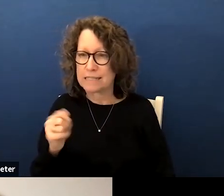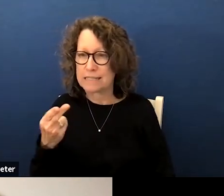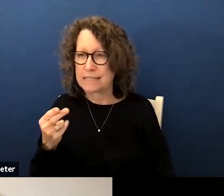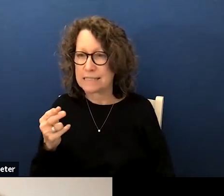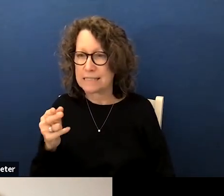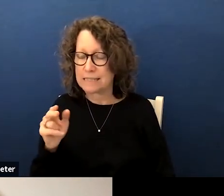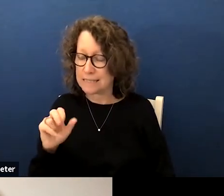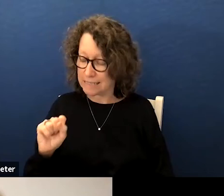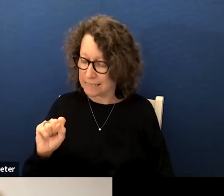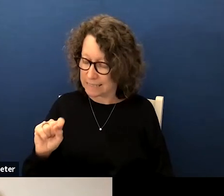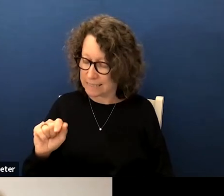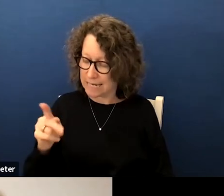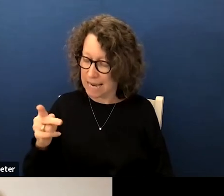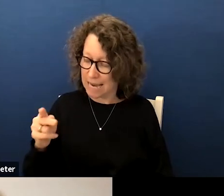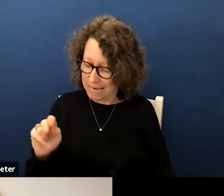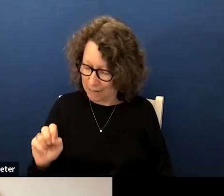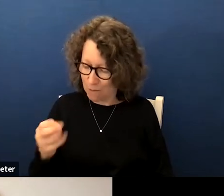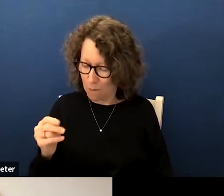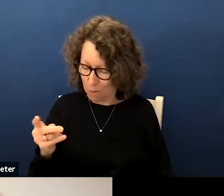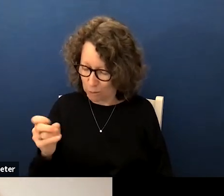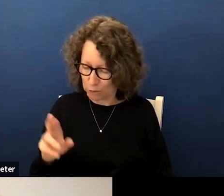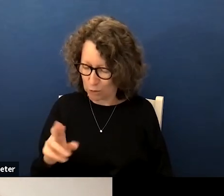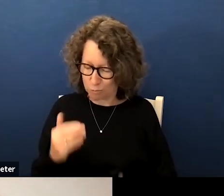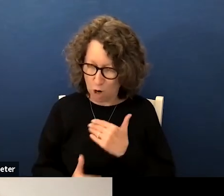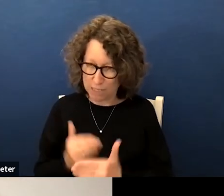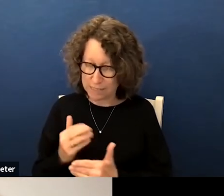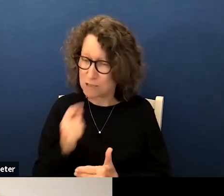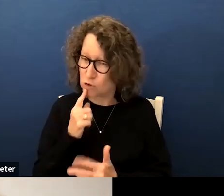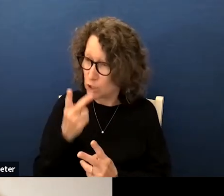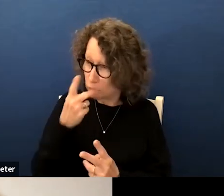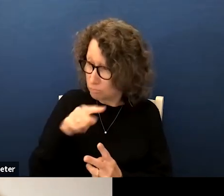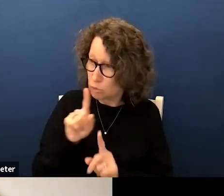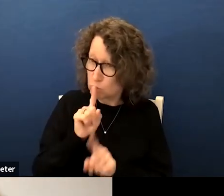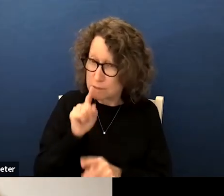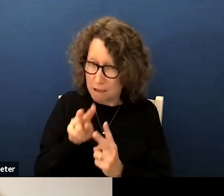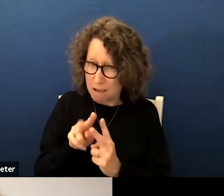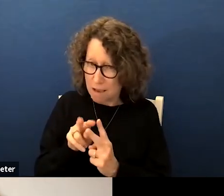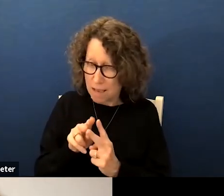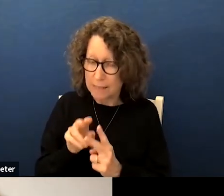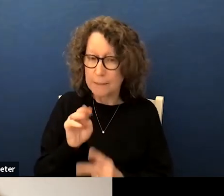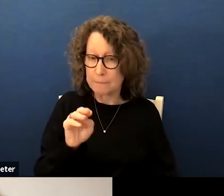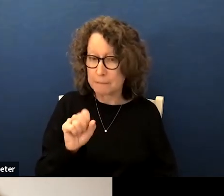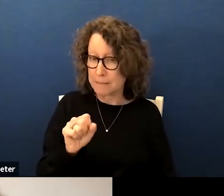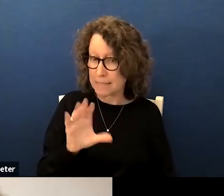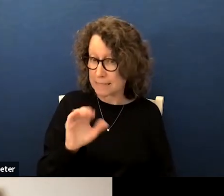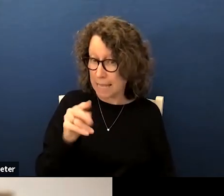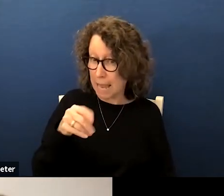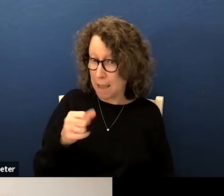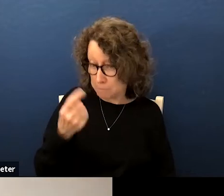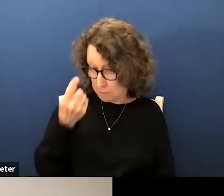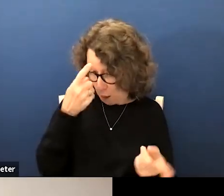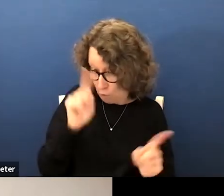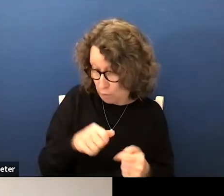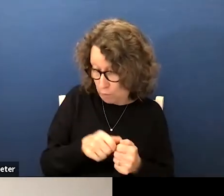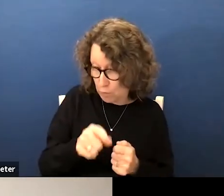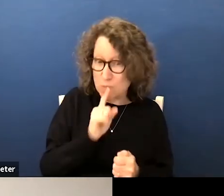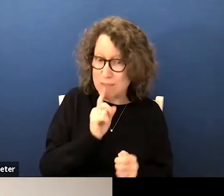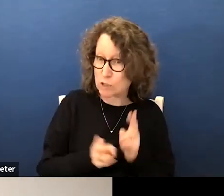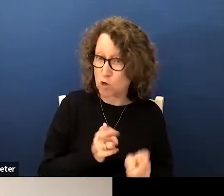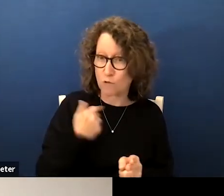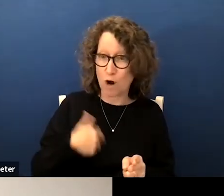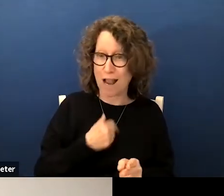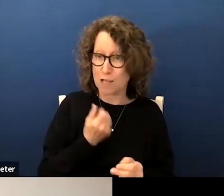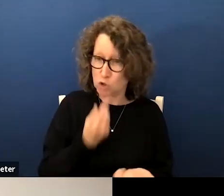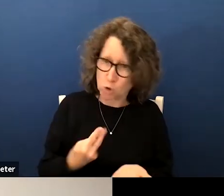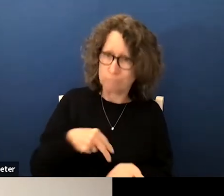feedback process so i wonder if you could each speak to that um i agree with miss caps that this is uh urgent for us to